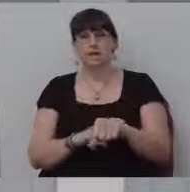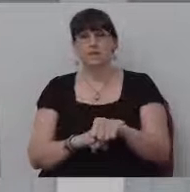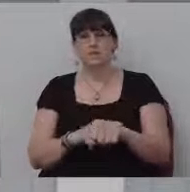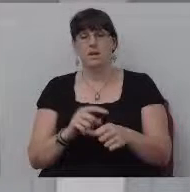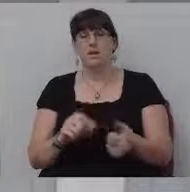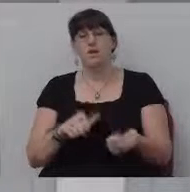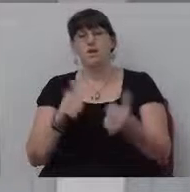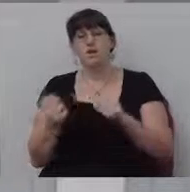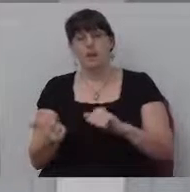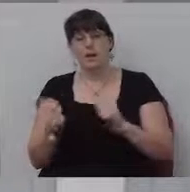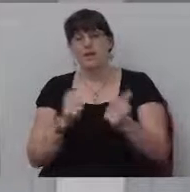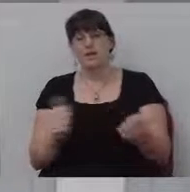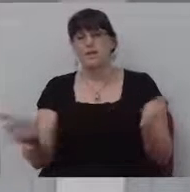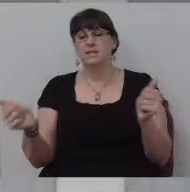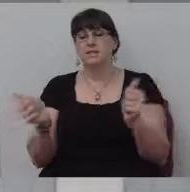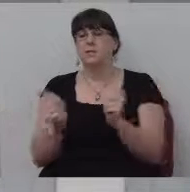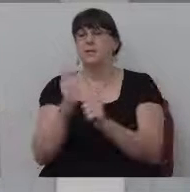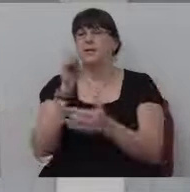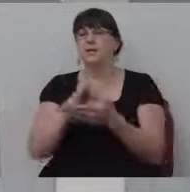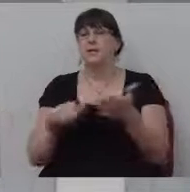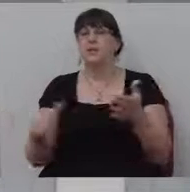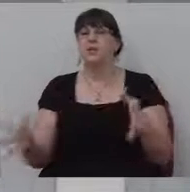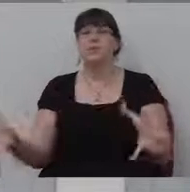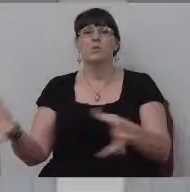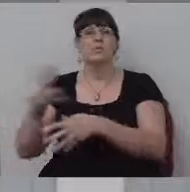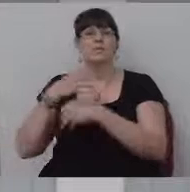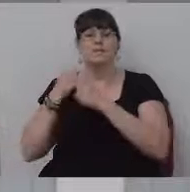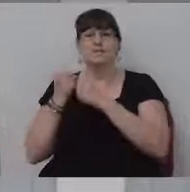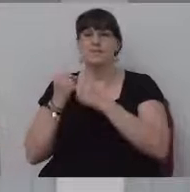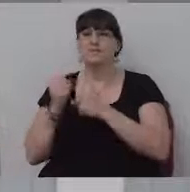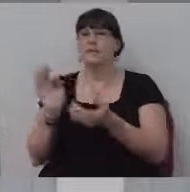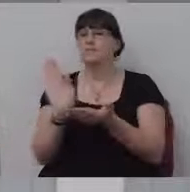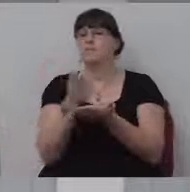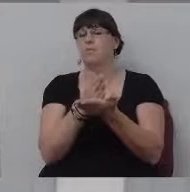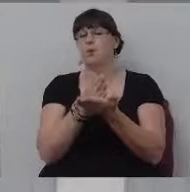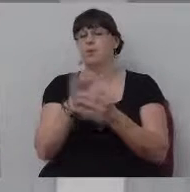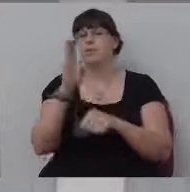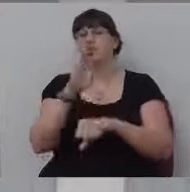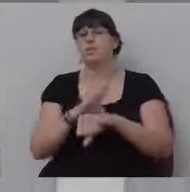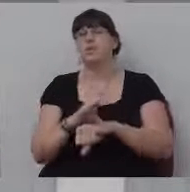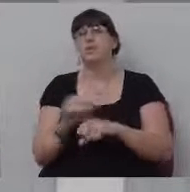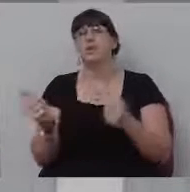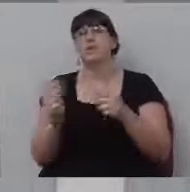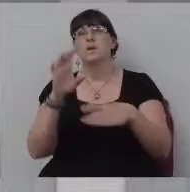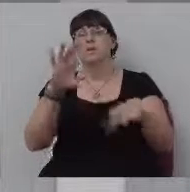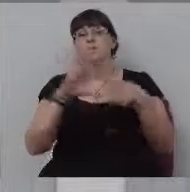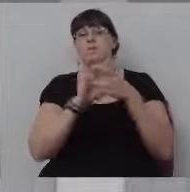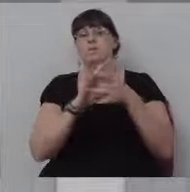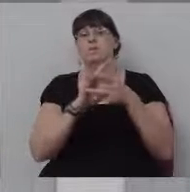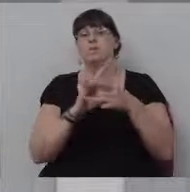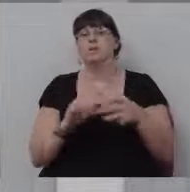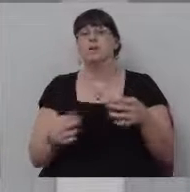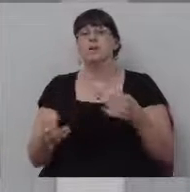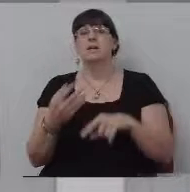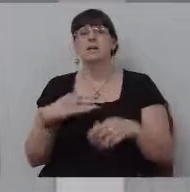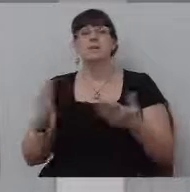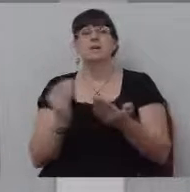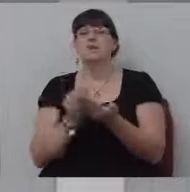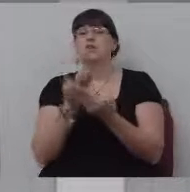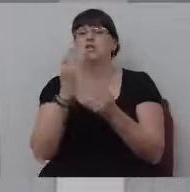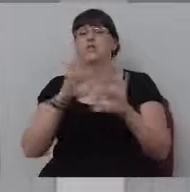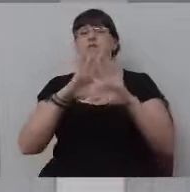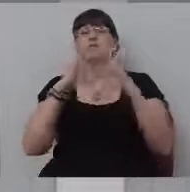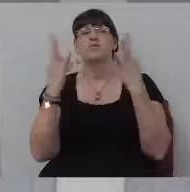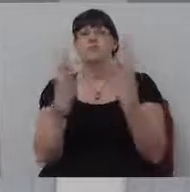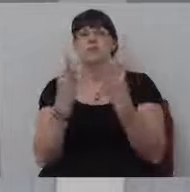with the baptism, you're automatically receiving the membership of the church. And with membership comes a brand new family. It's